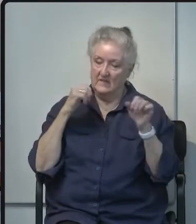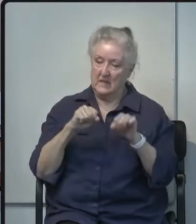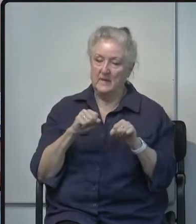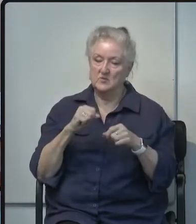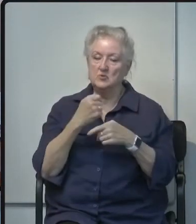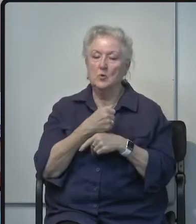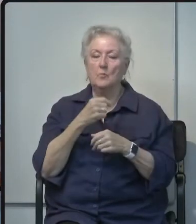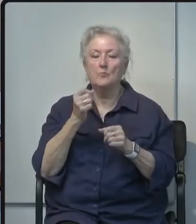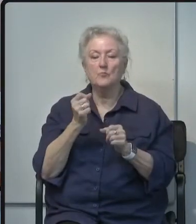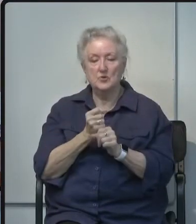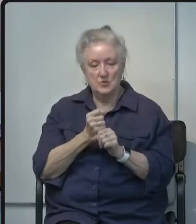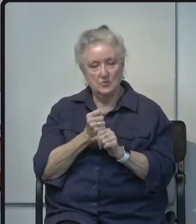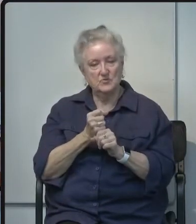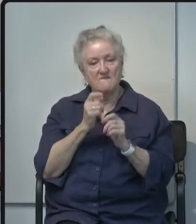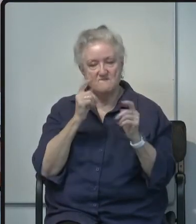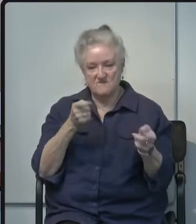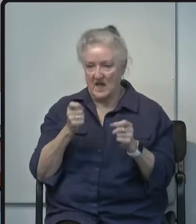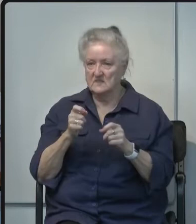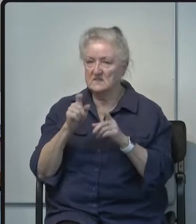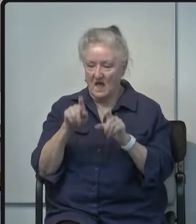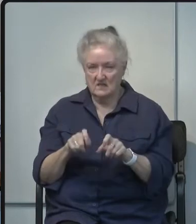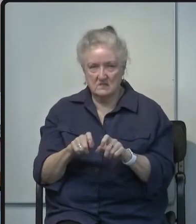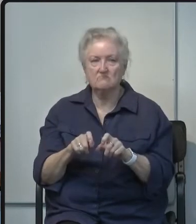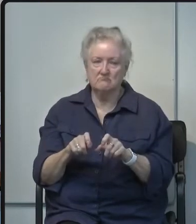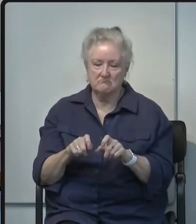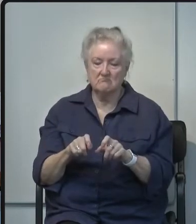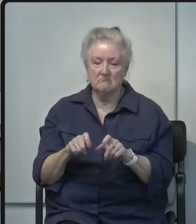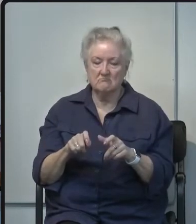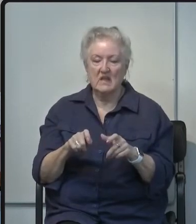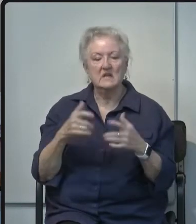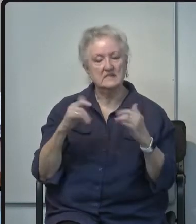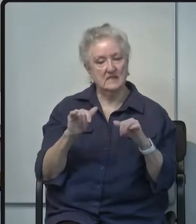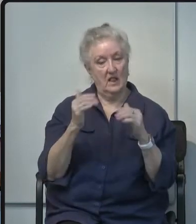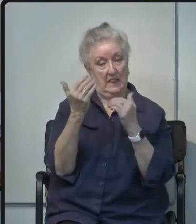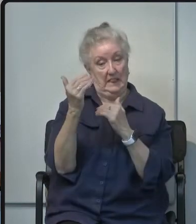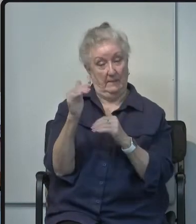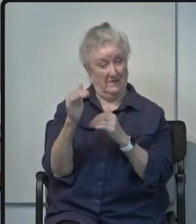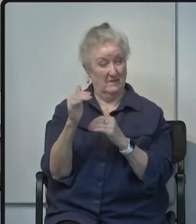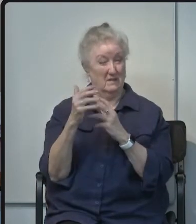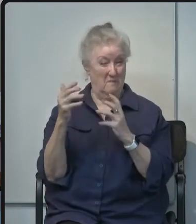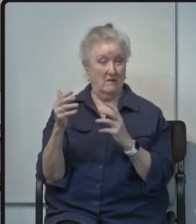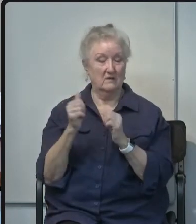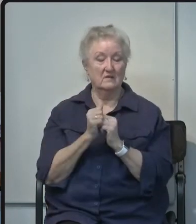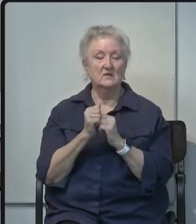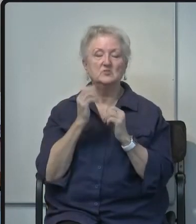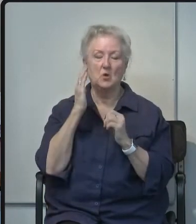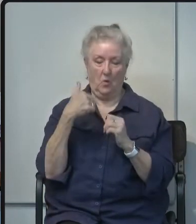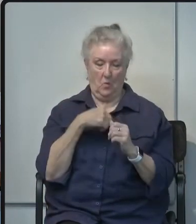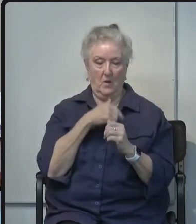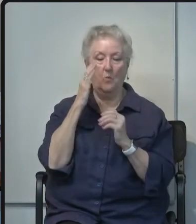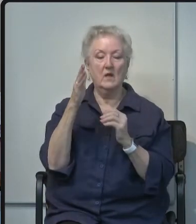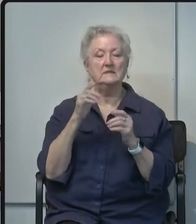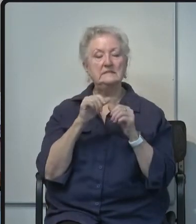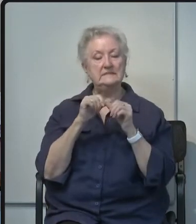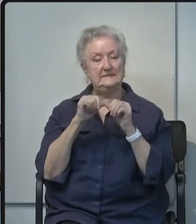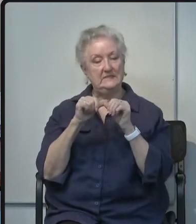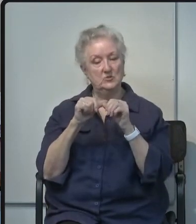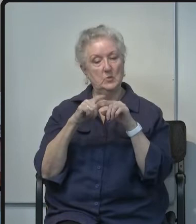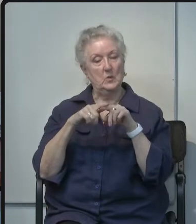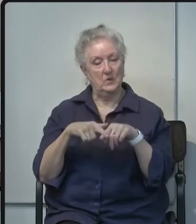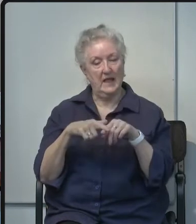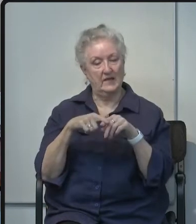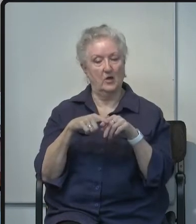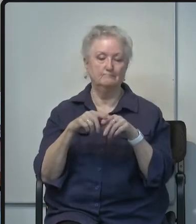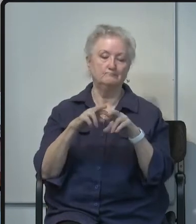produce rapid tests there's still a limited amount so we will continue to rely on our